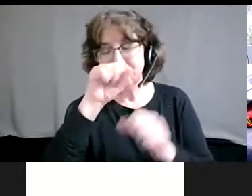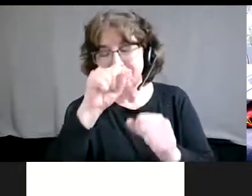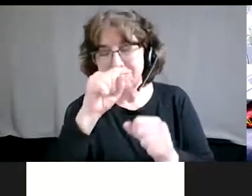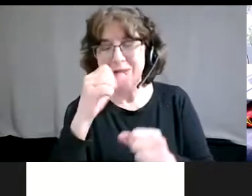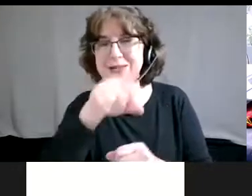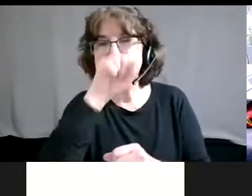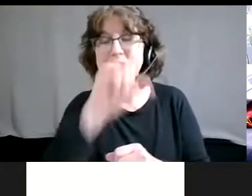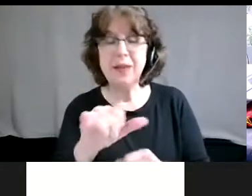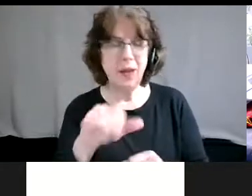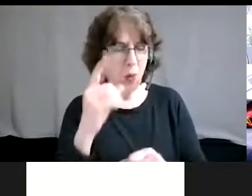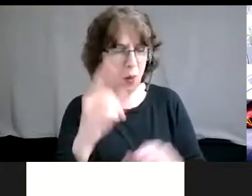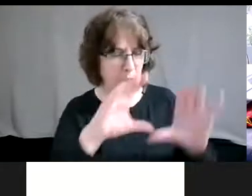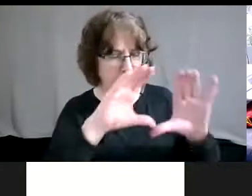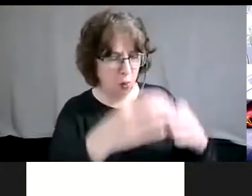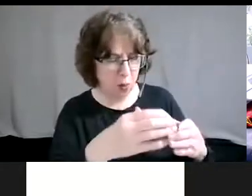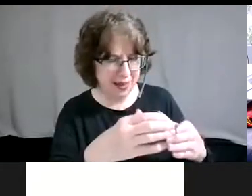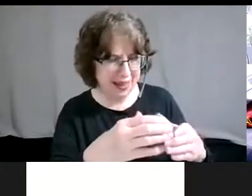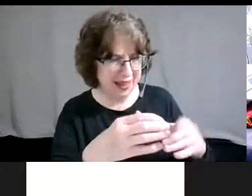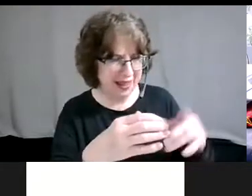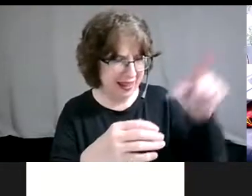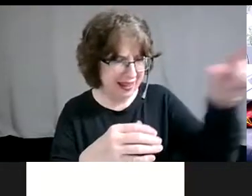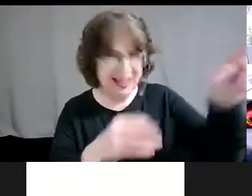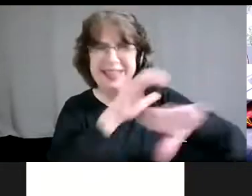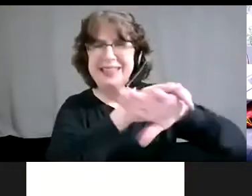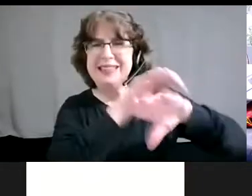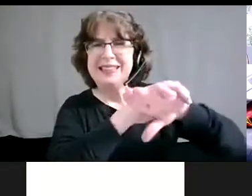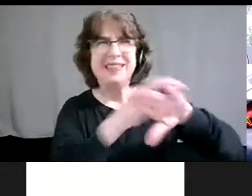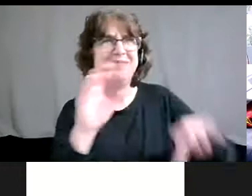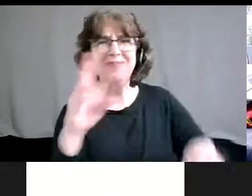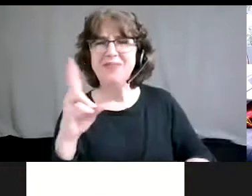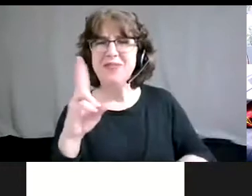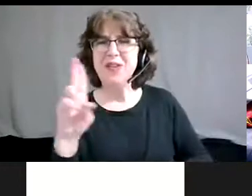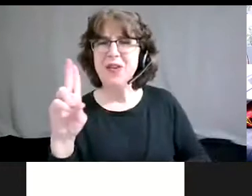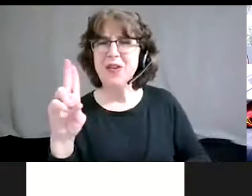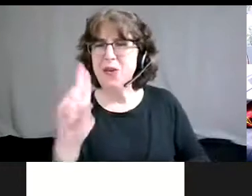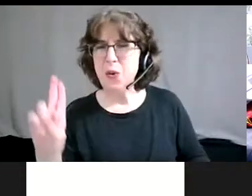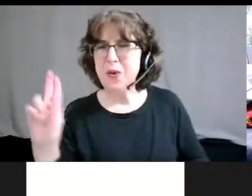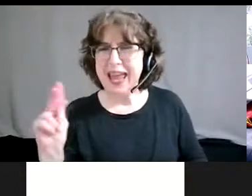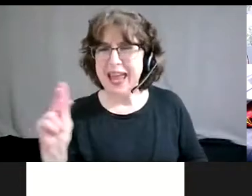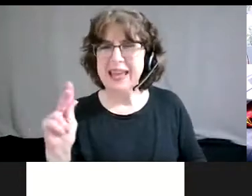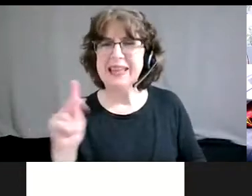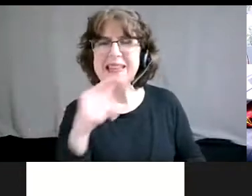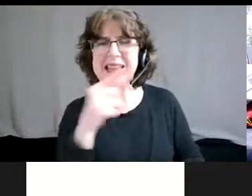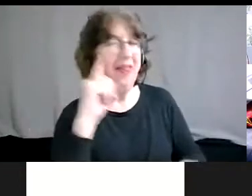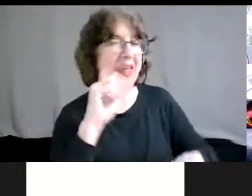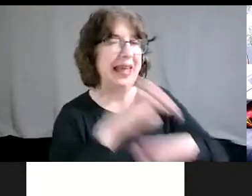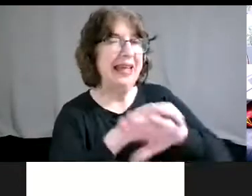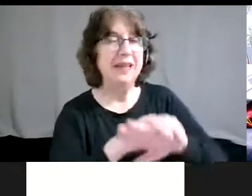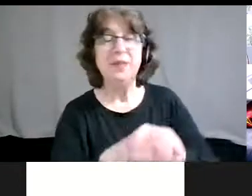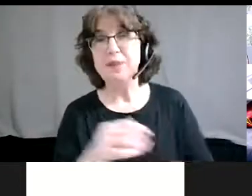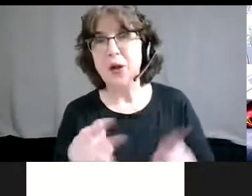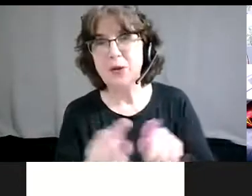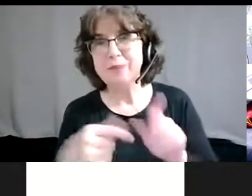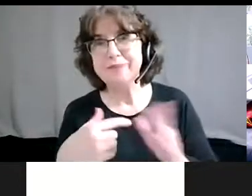in, I think it was, it was somewhere in the UK. I think it was England and they were giving it, and this is also going to date me. So